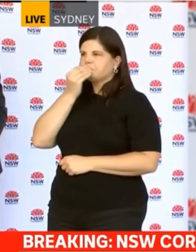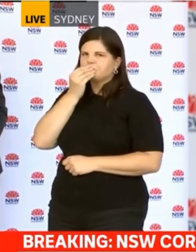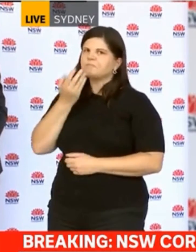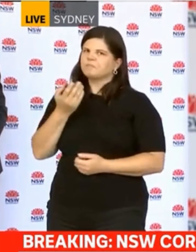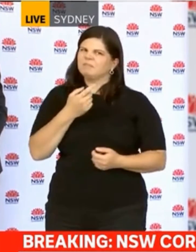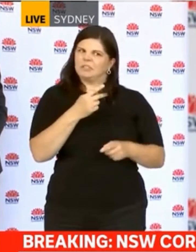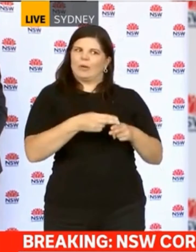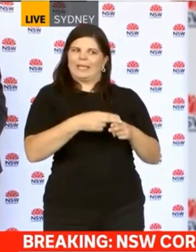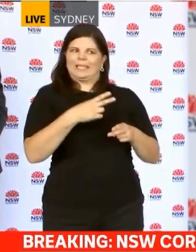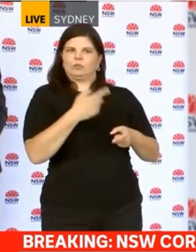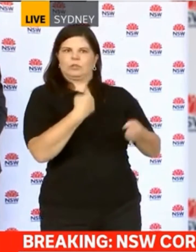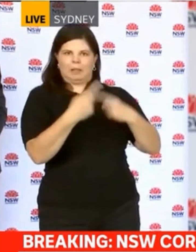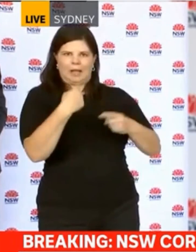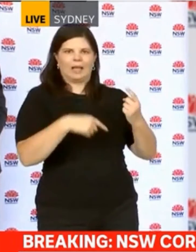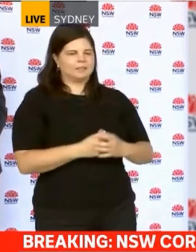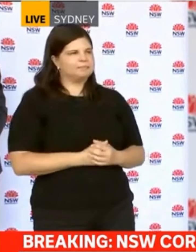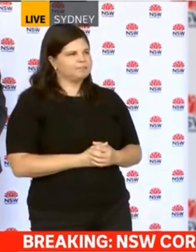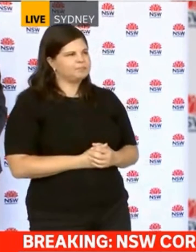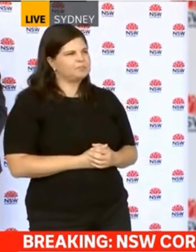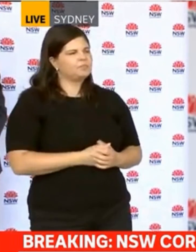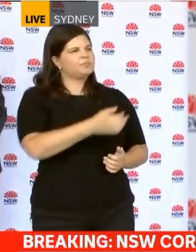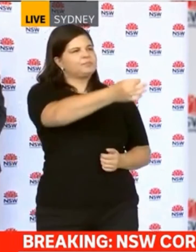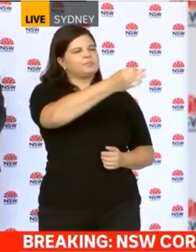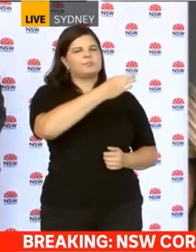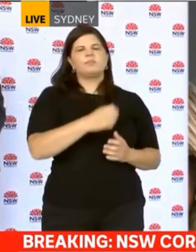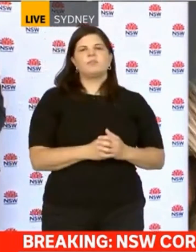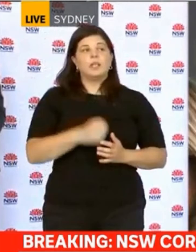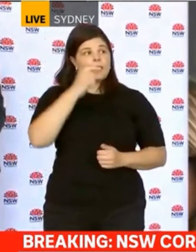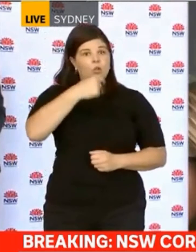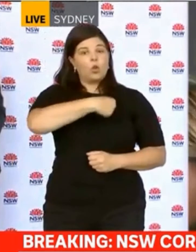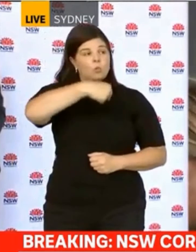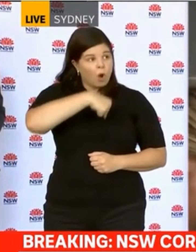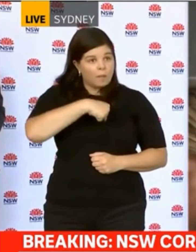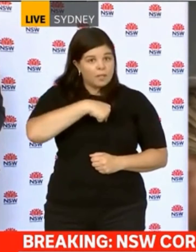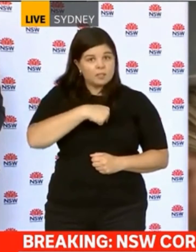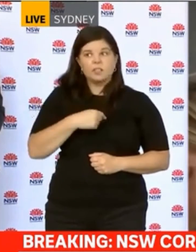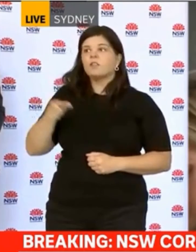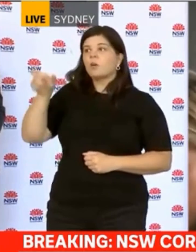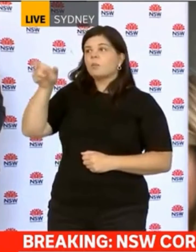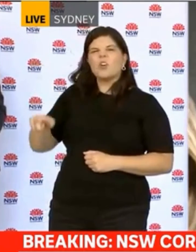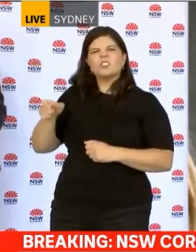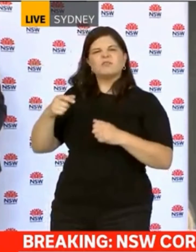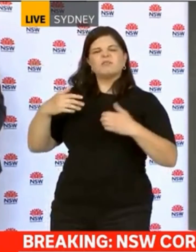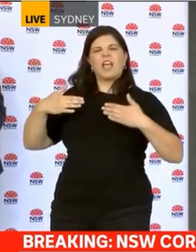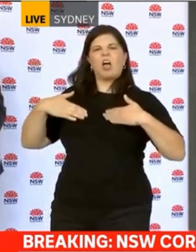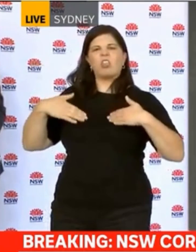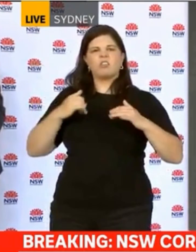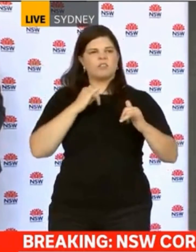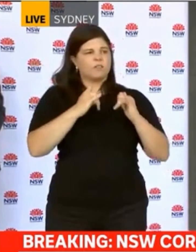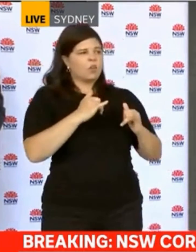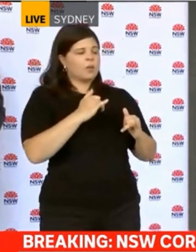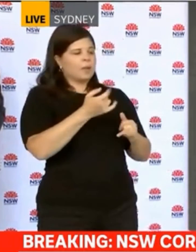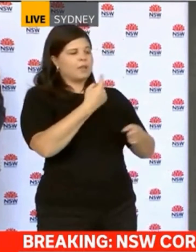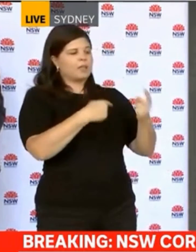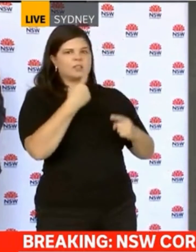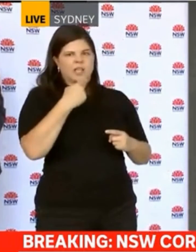it in a timely way. Can you give them a guarantee that if they're coming forward with this information in one of those health interviews, if they are admitting that they've broken